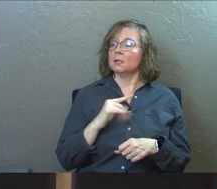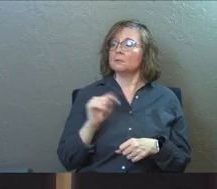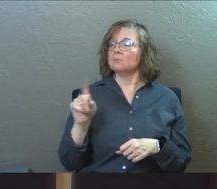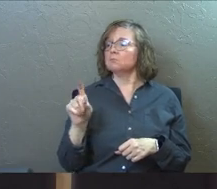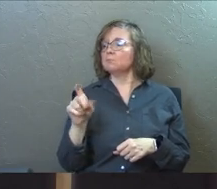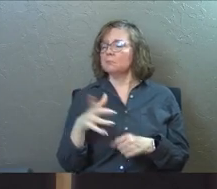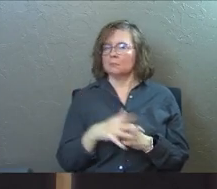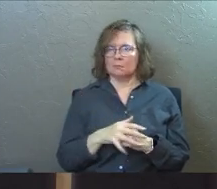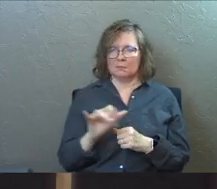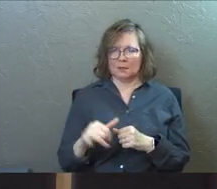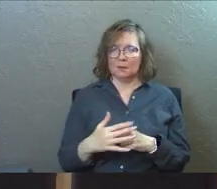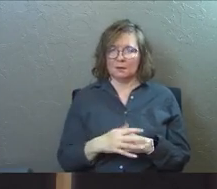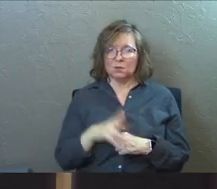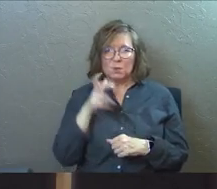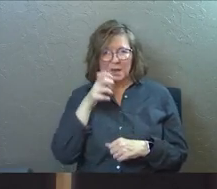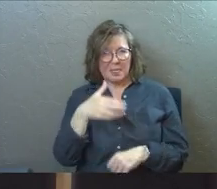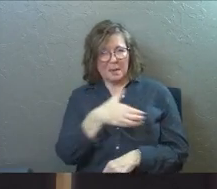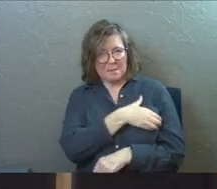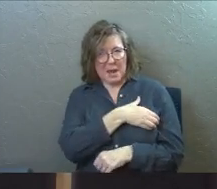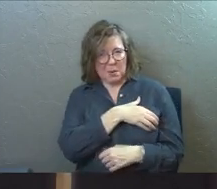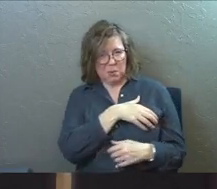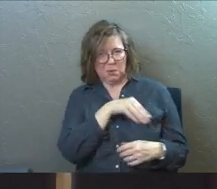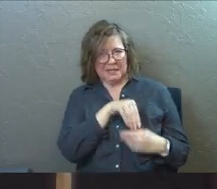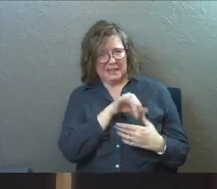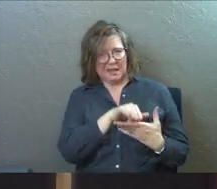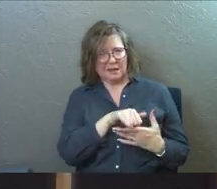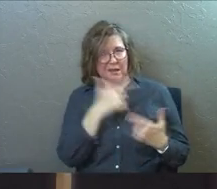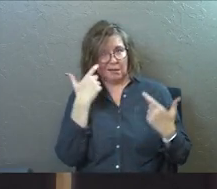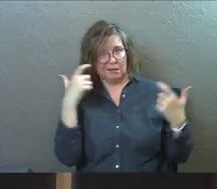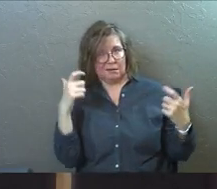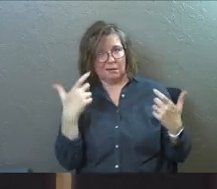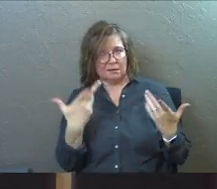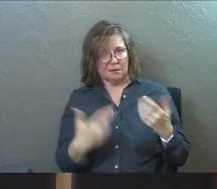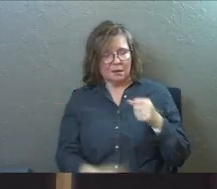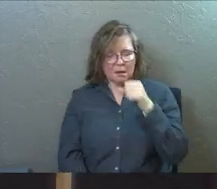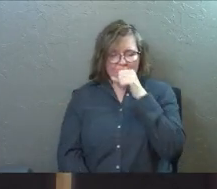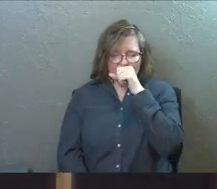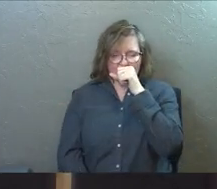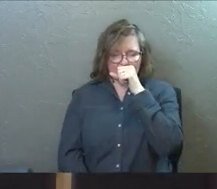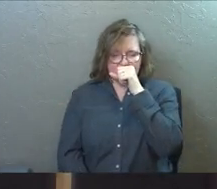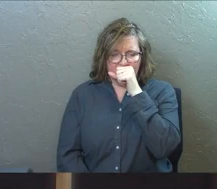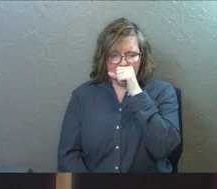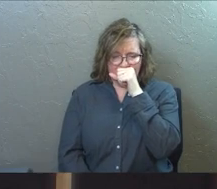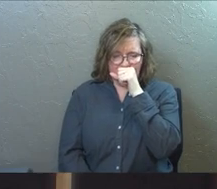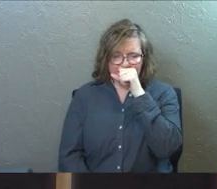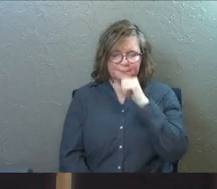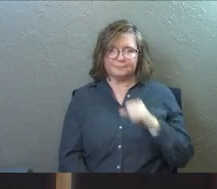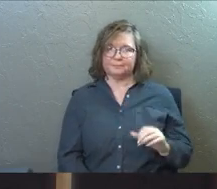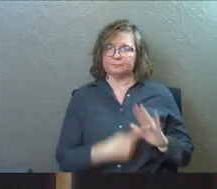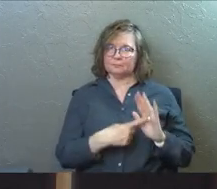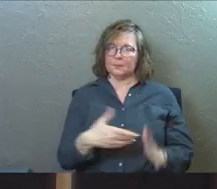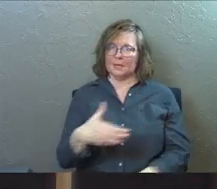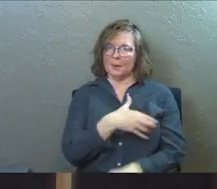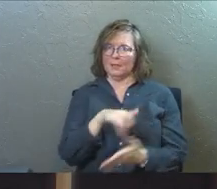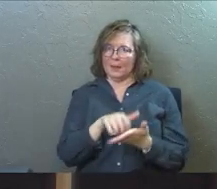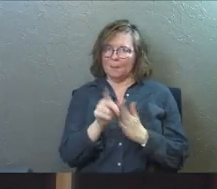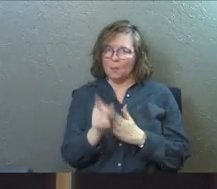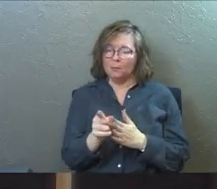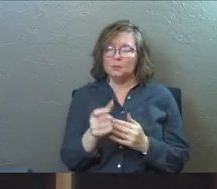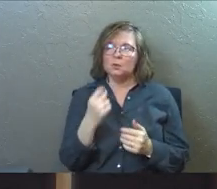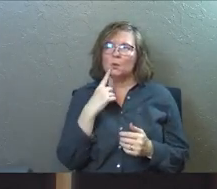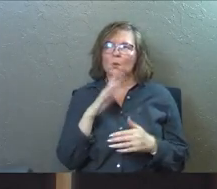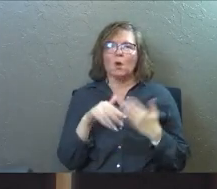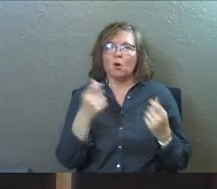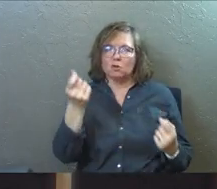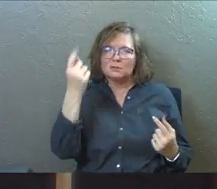it? Right? Do you hear the power in that? Because that's what we're doing is we're exercising power in that moment. So Jesus